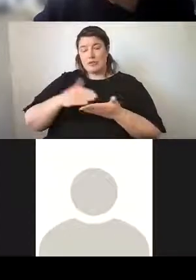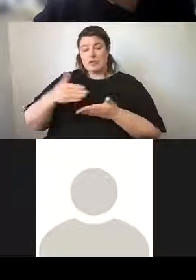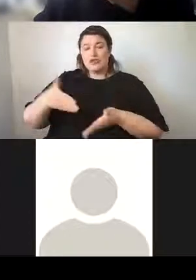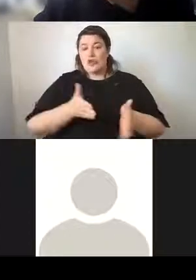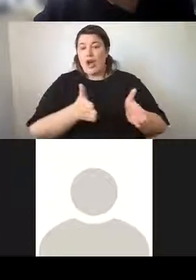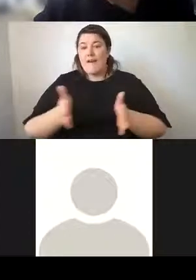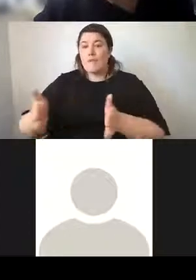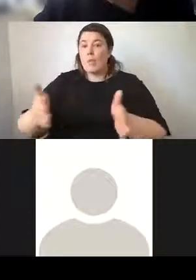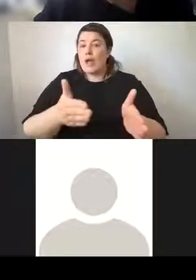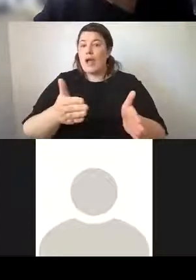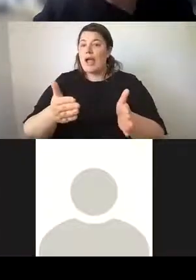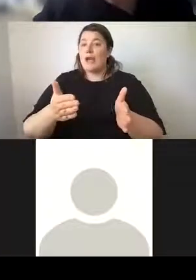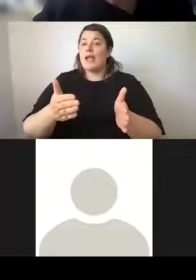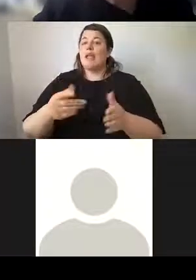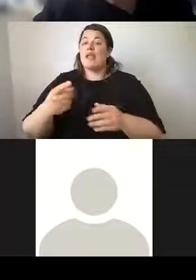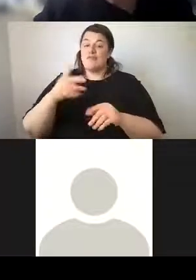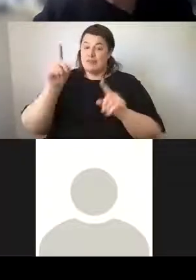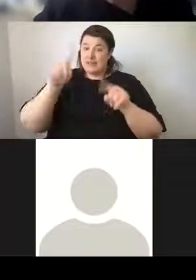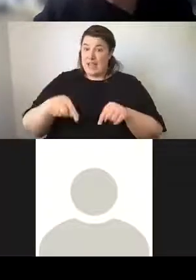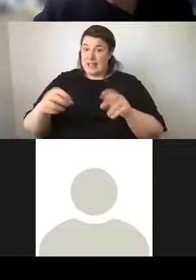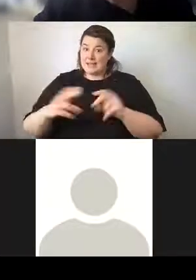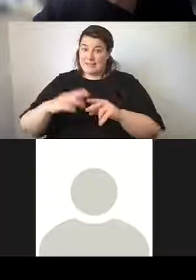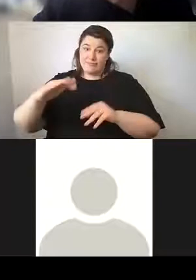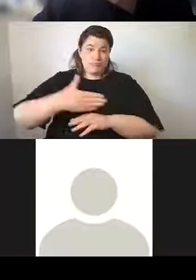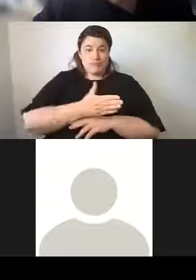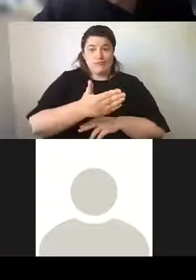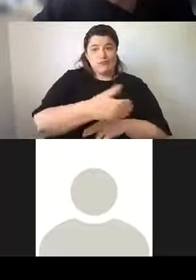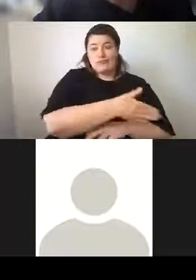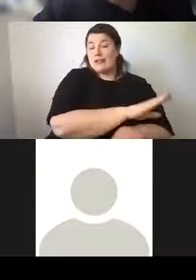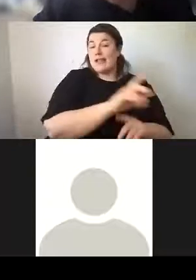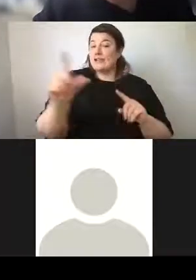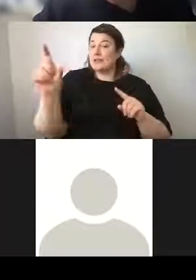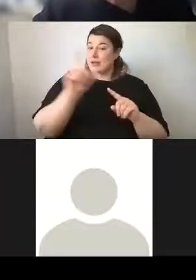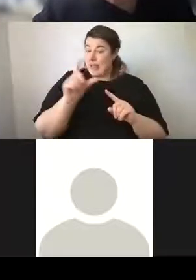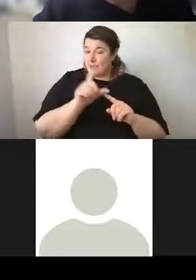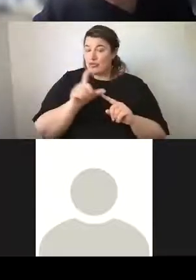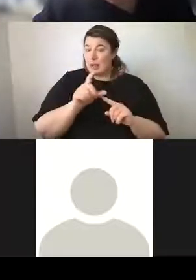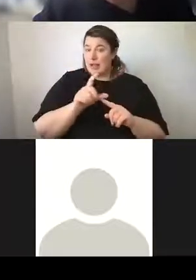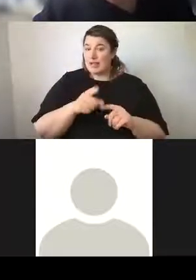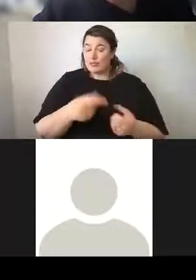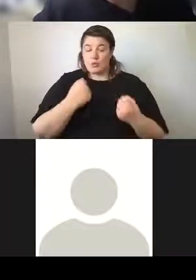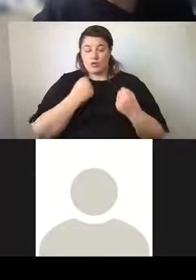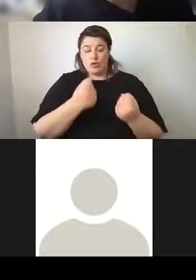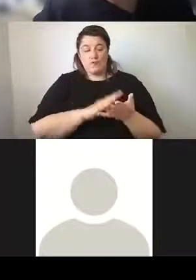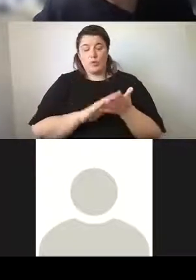terminates in Canberra and anybody who drives down the Hume Highway